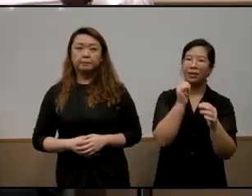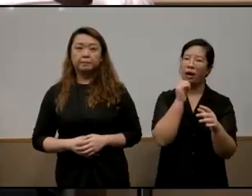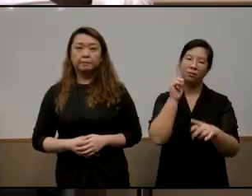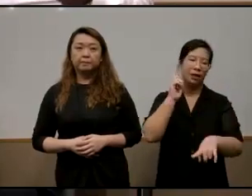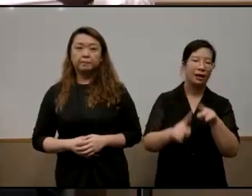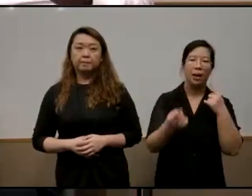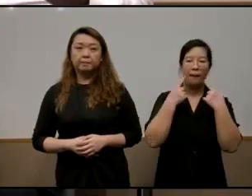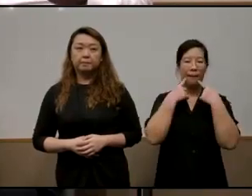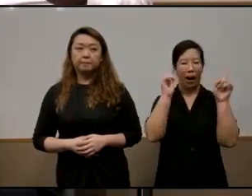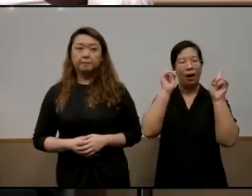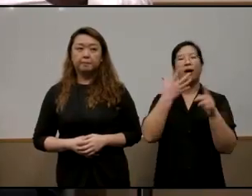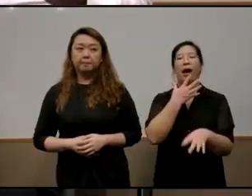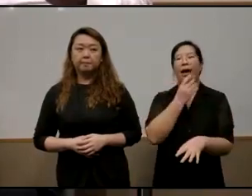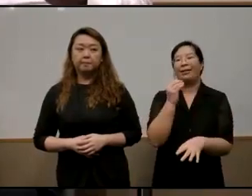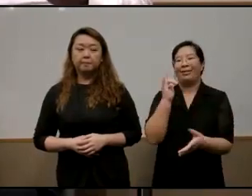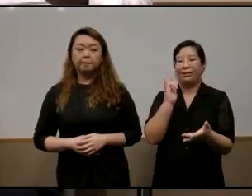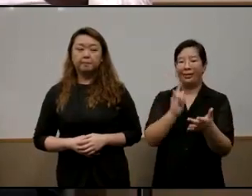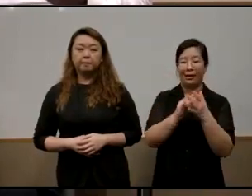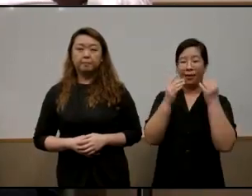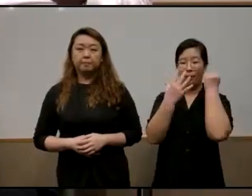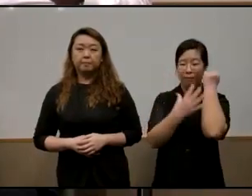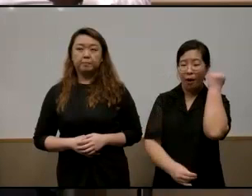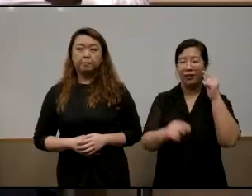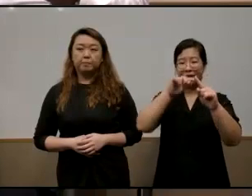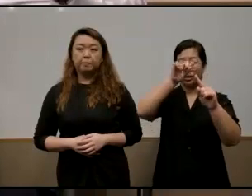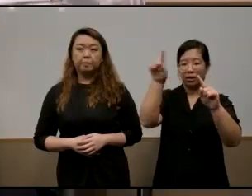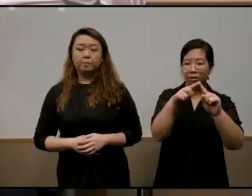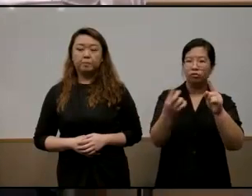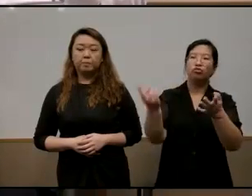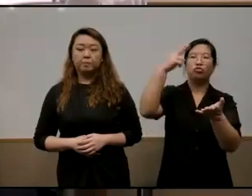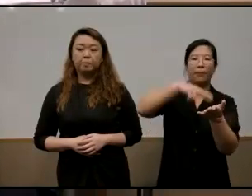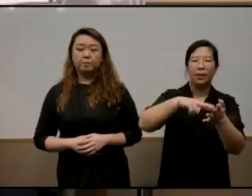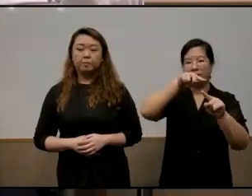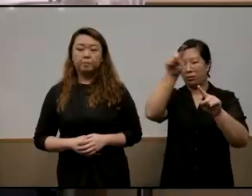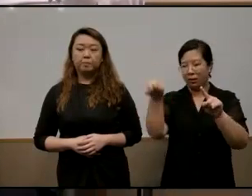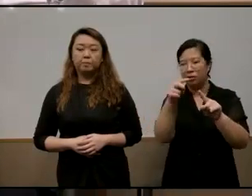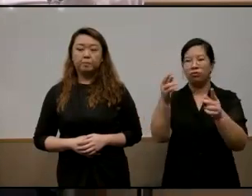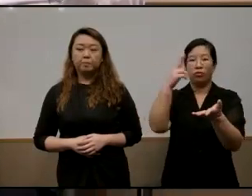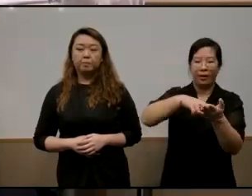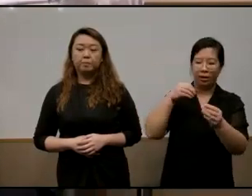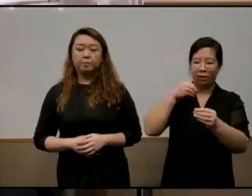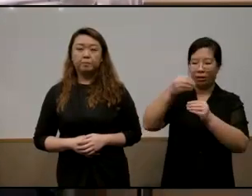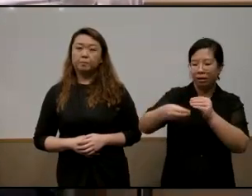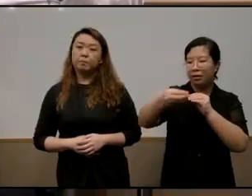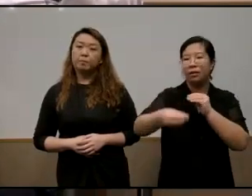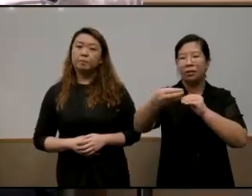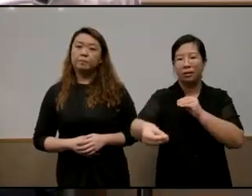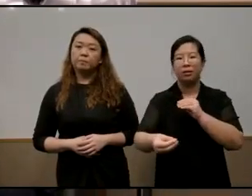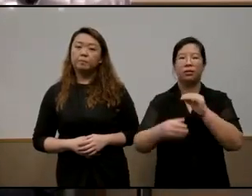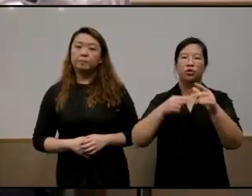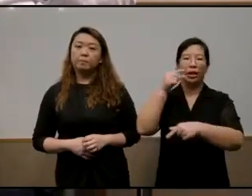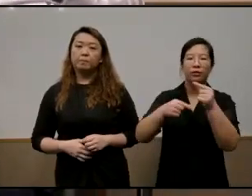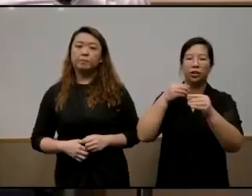that cycle of reproduction of inequality get reproduced across generation now um